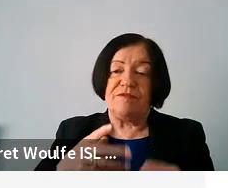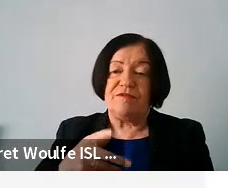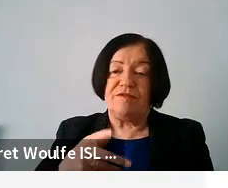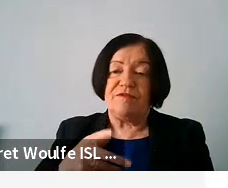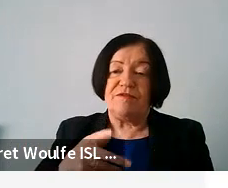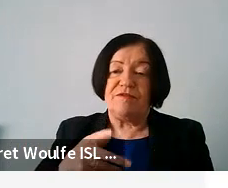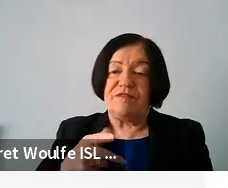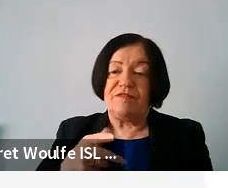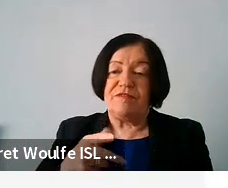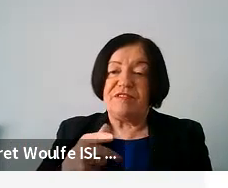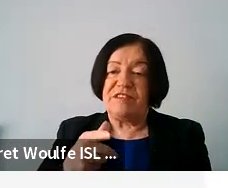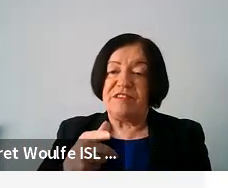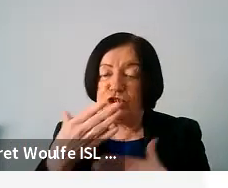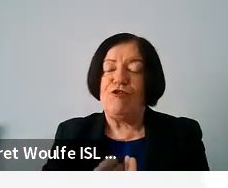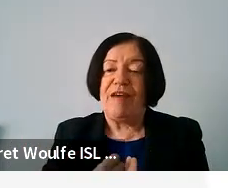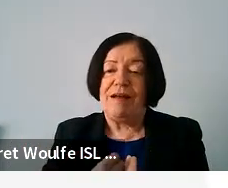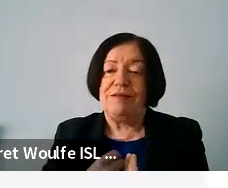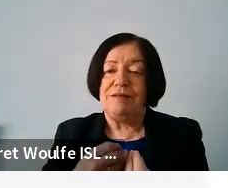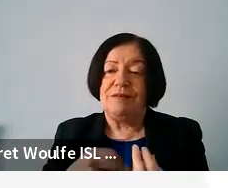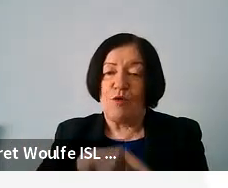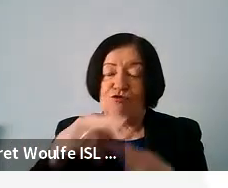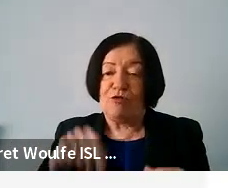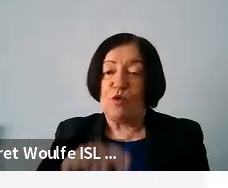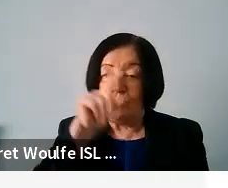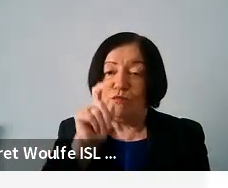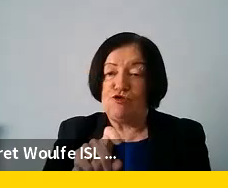you know, everything that that goes around those topics.